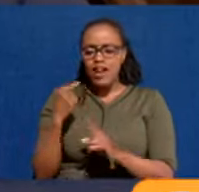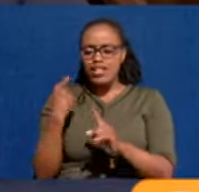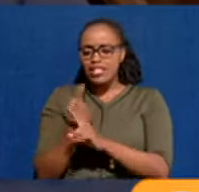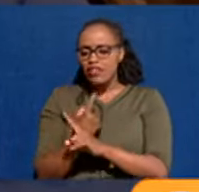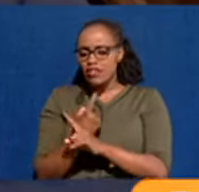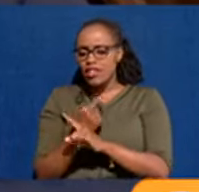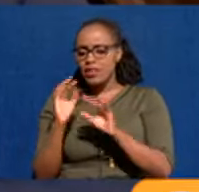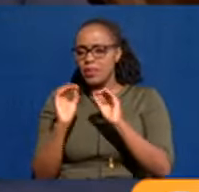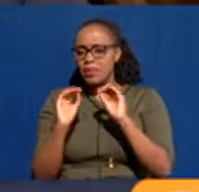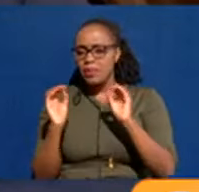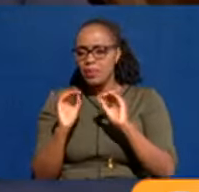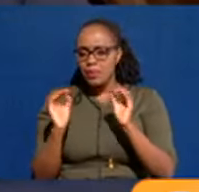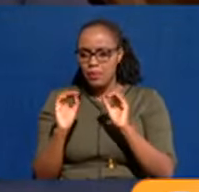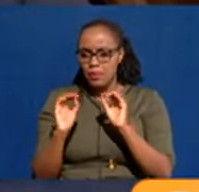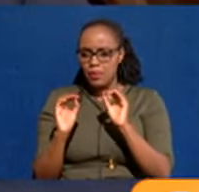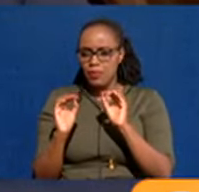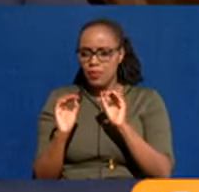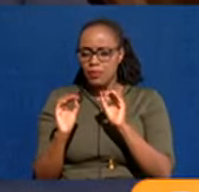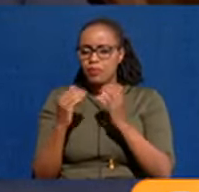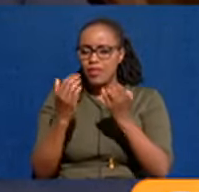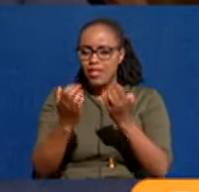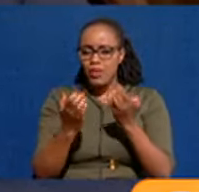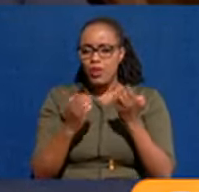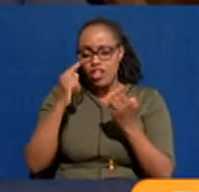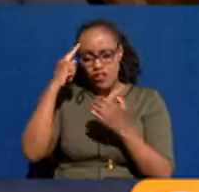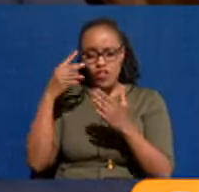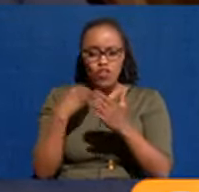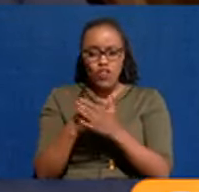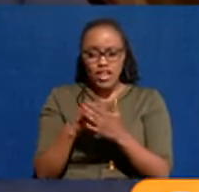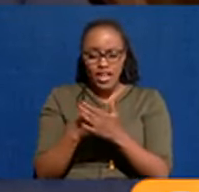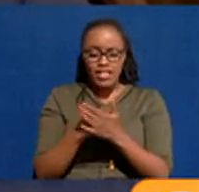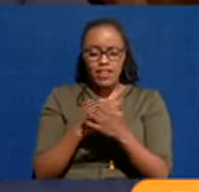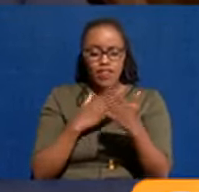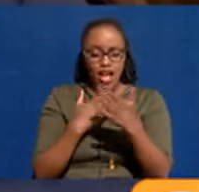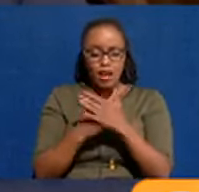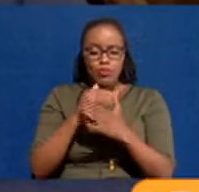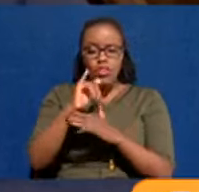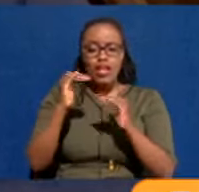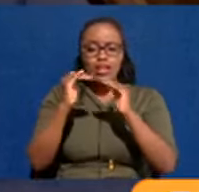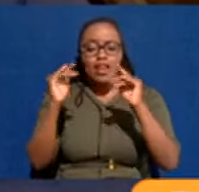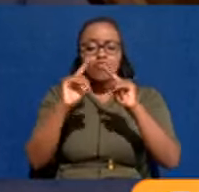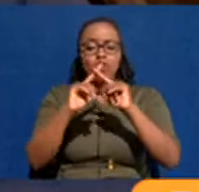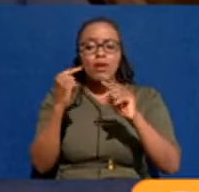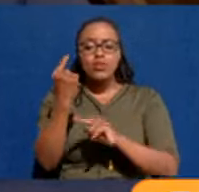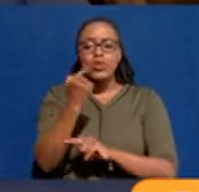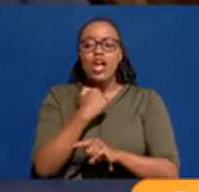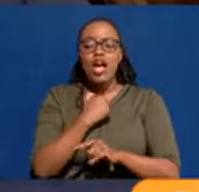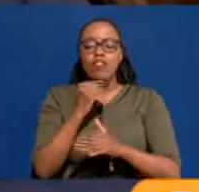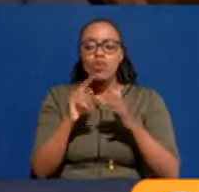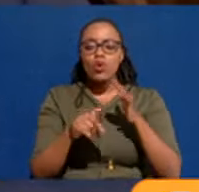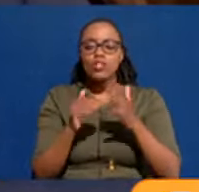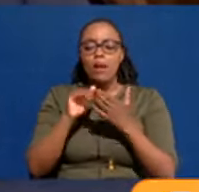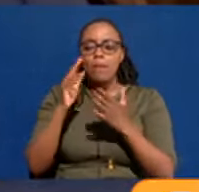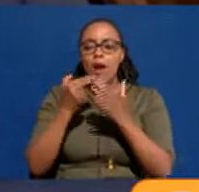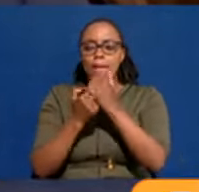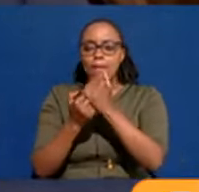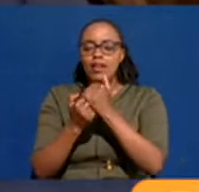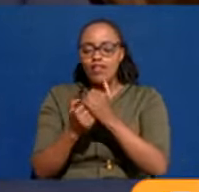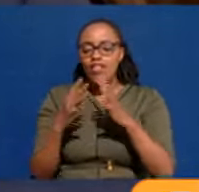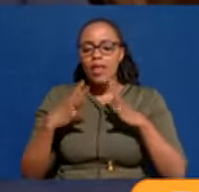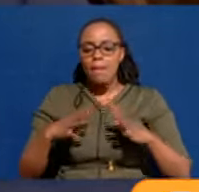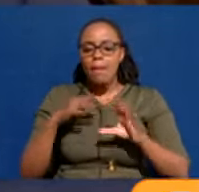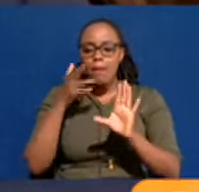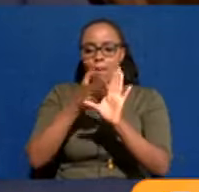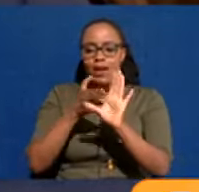requirements for financing to that extent. What we shall have is a lot more citizen participation,